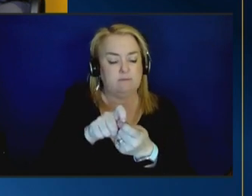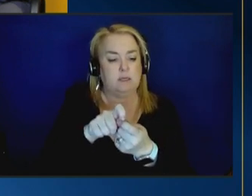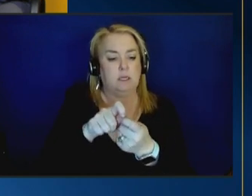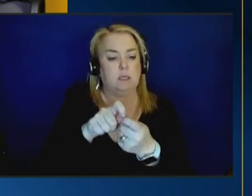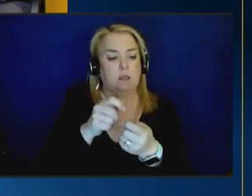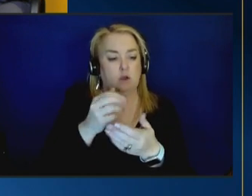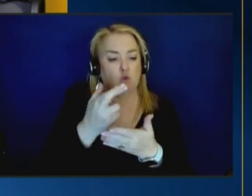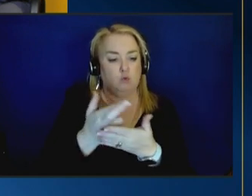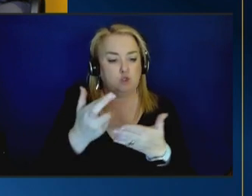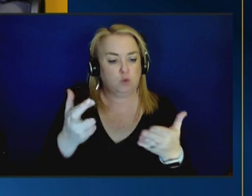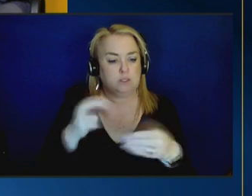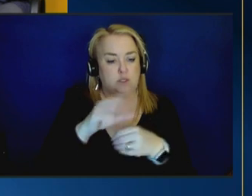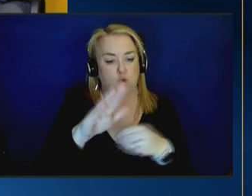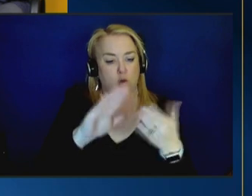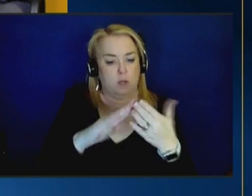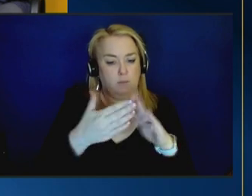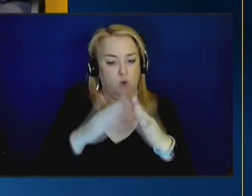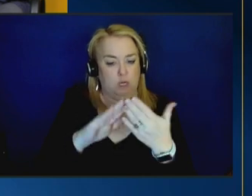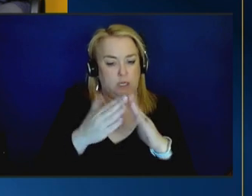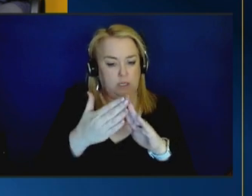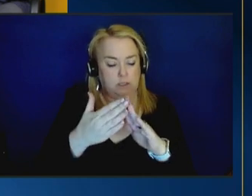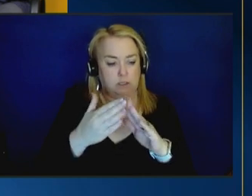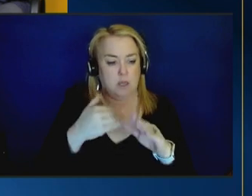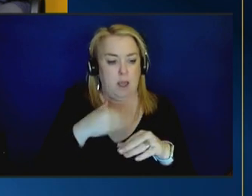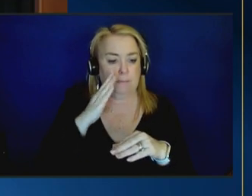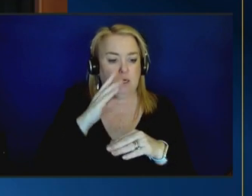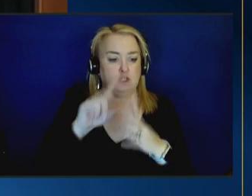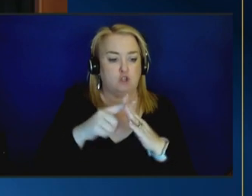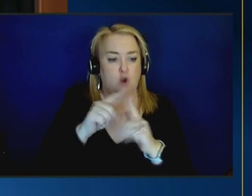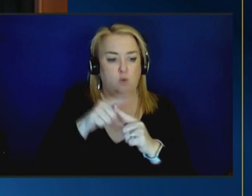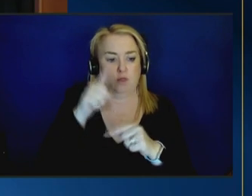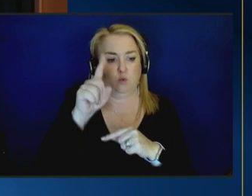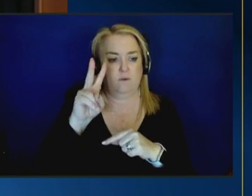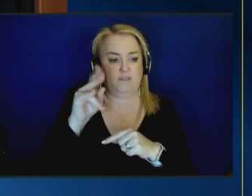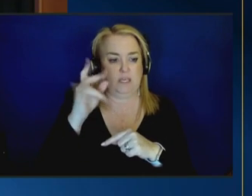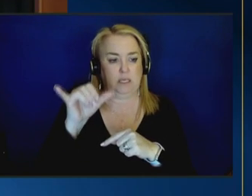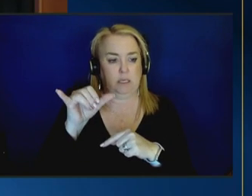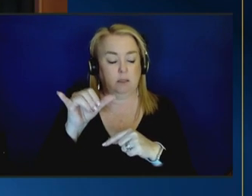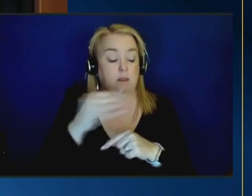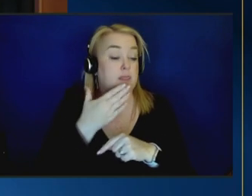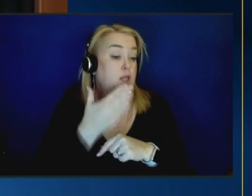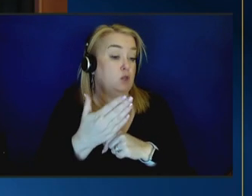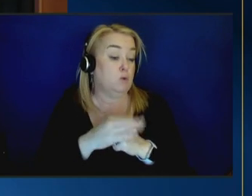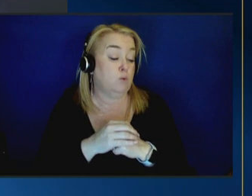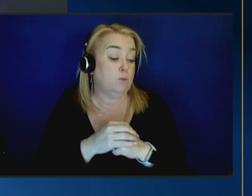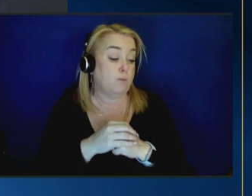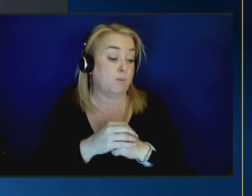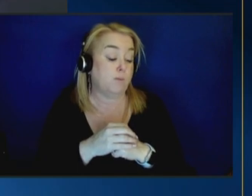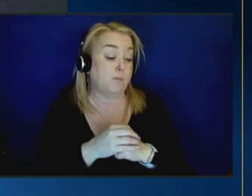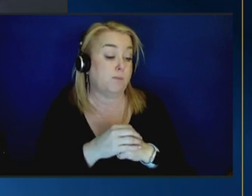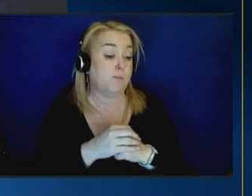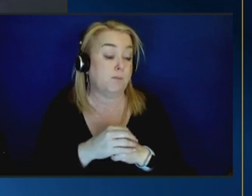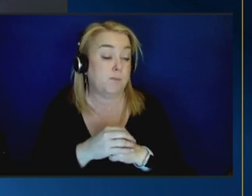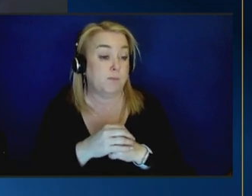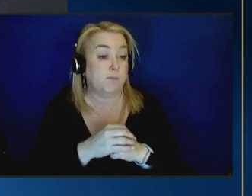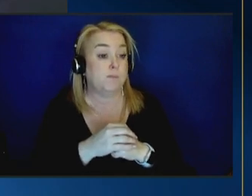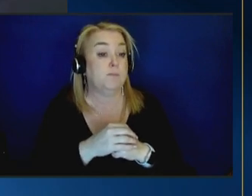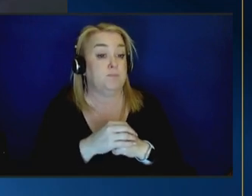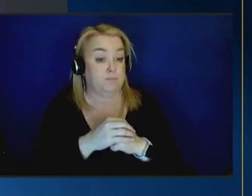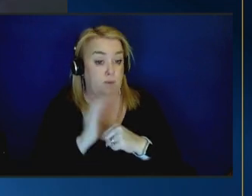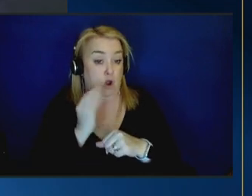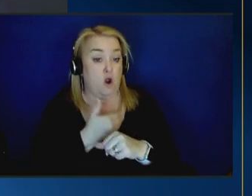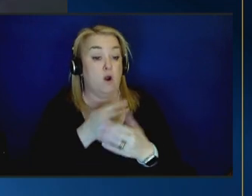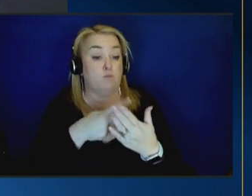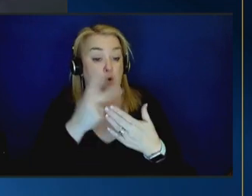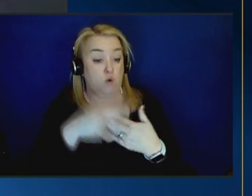keep families together and vicki i'm going to start with you thank you so our program for